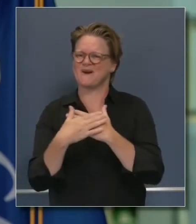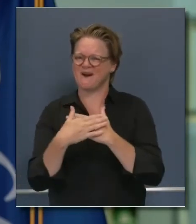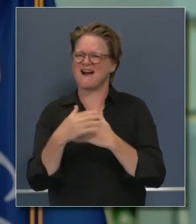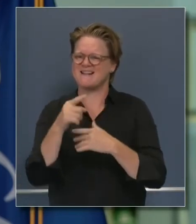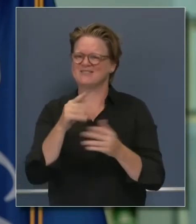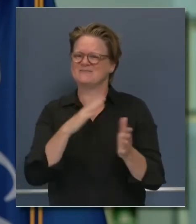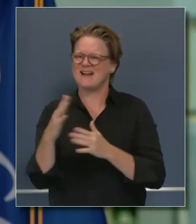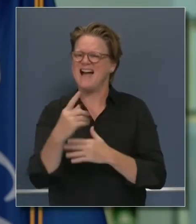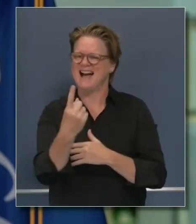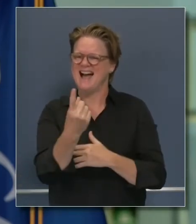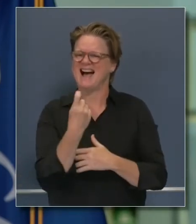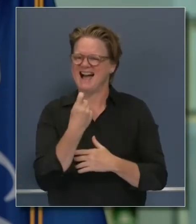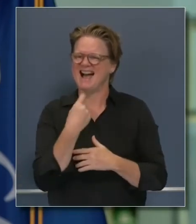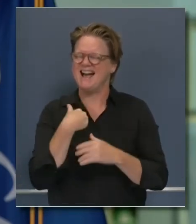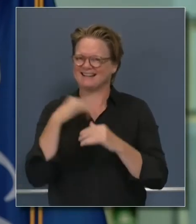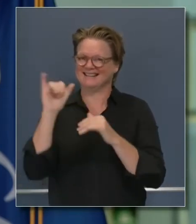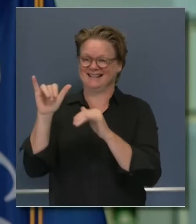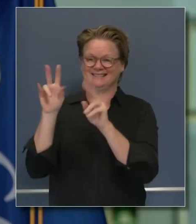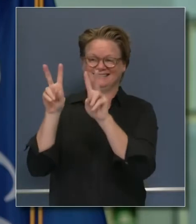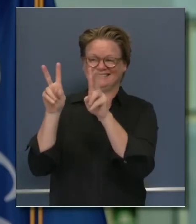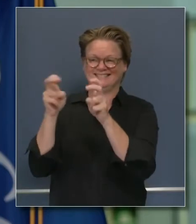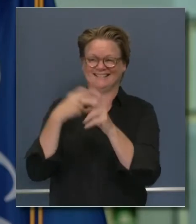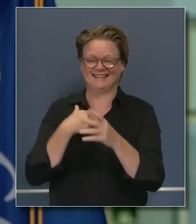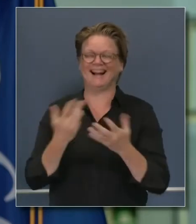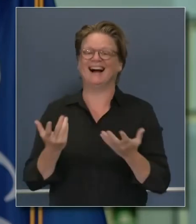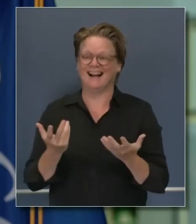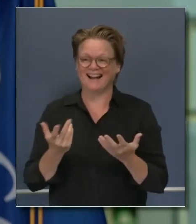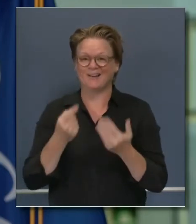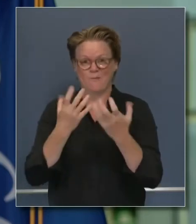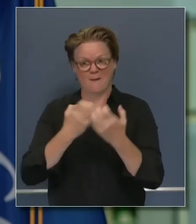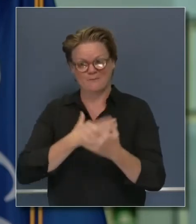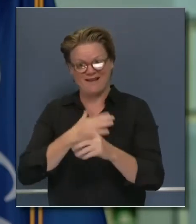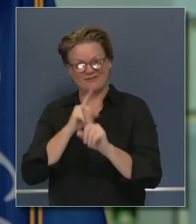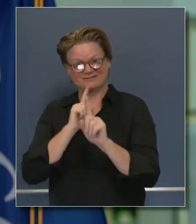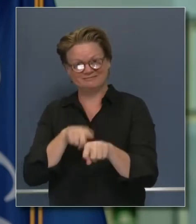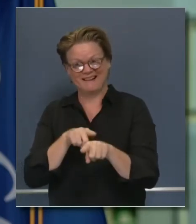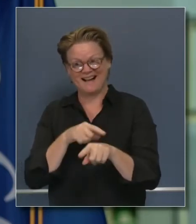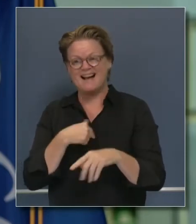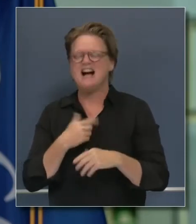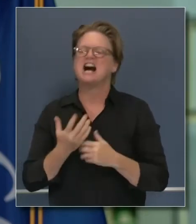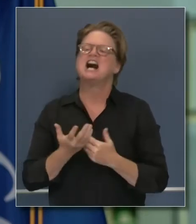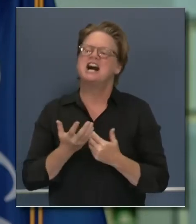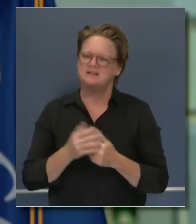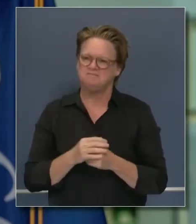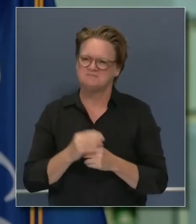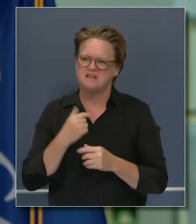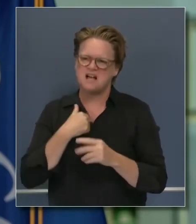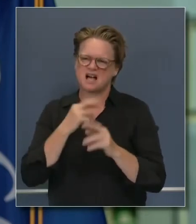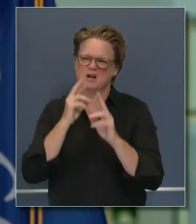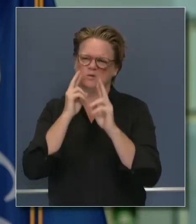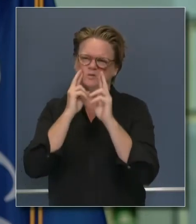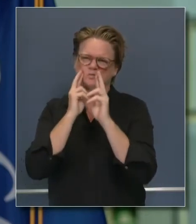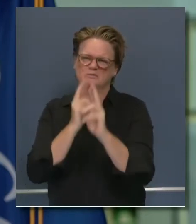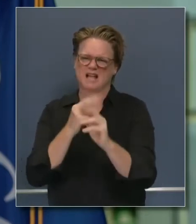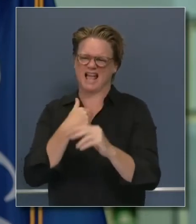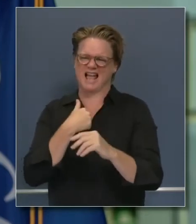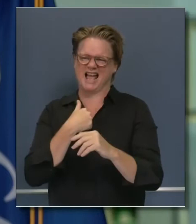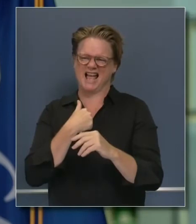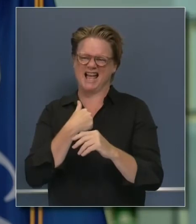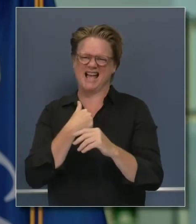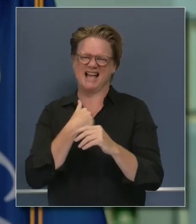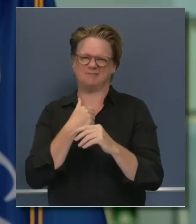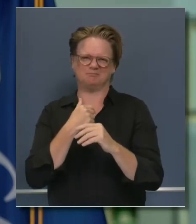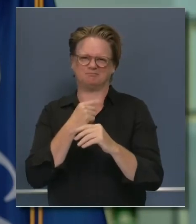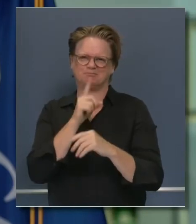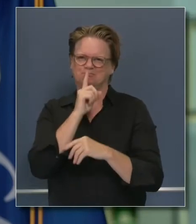your effort to get my response and I respectfully defer to the next question. Rachel Bluth, Kaiser Health